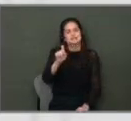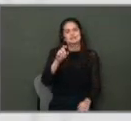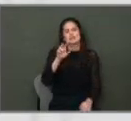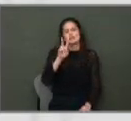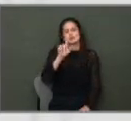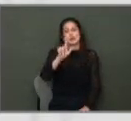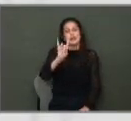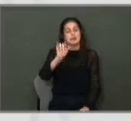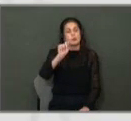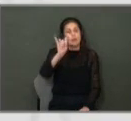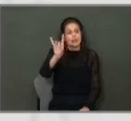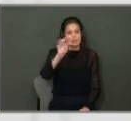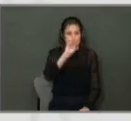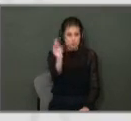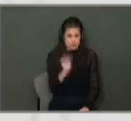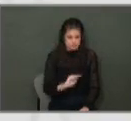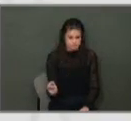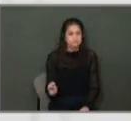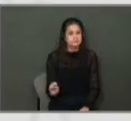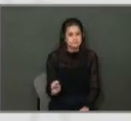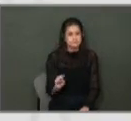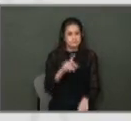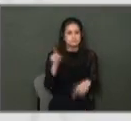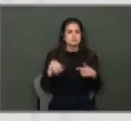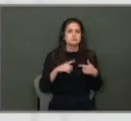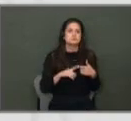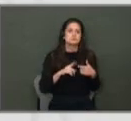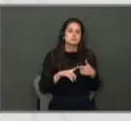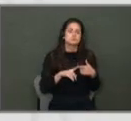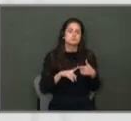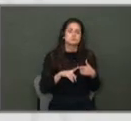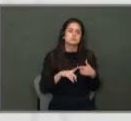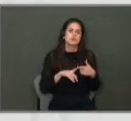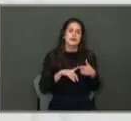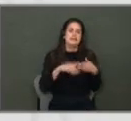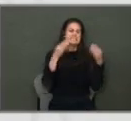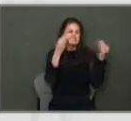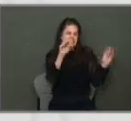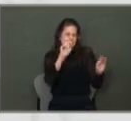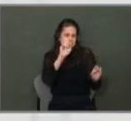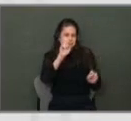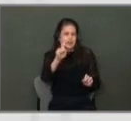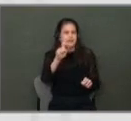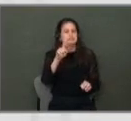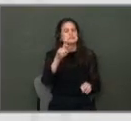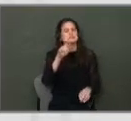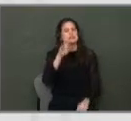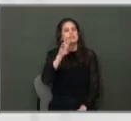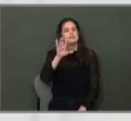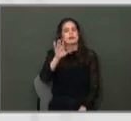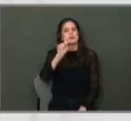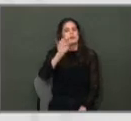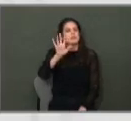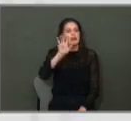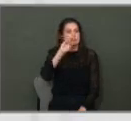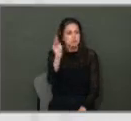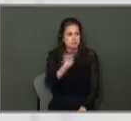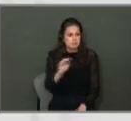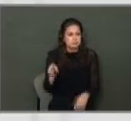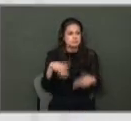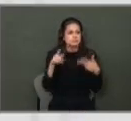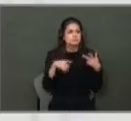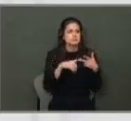.8% of our revenue into the general fund. Sales tax, 25.7%. And